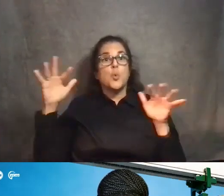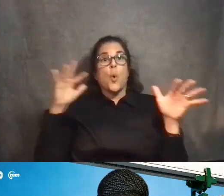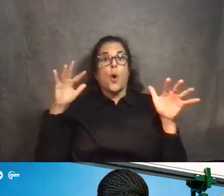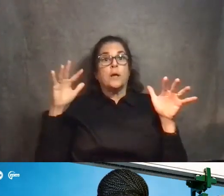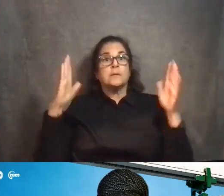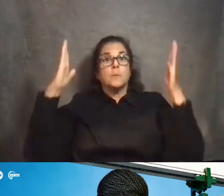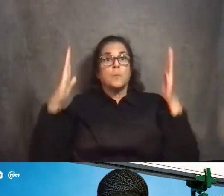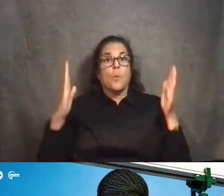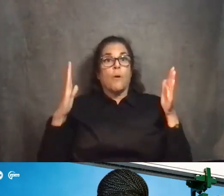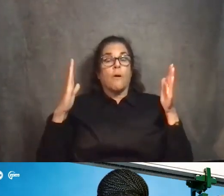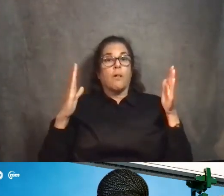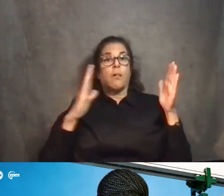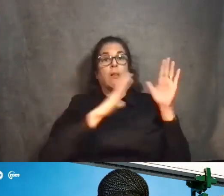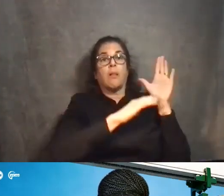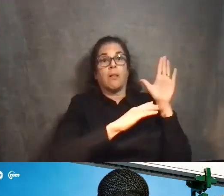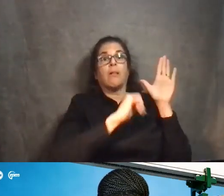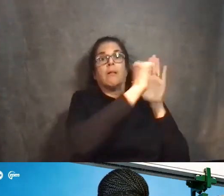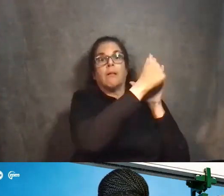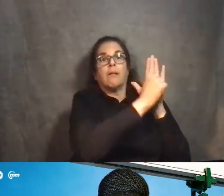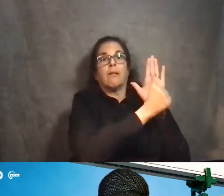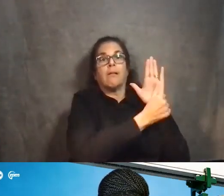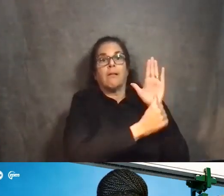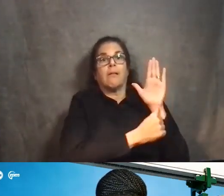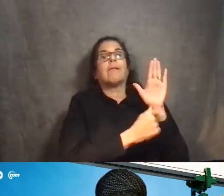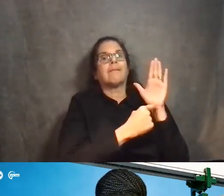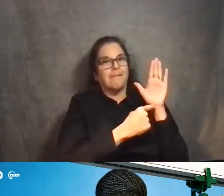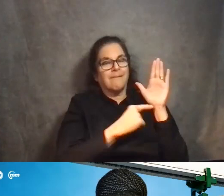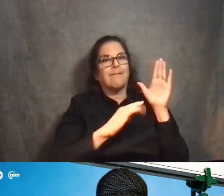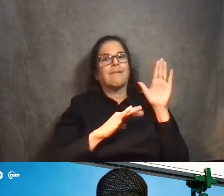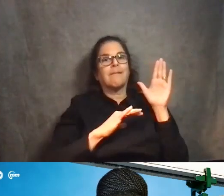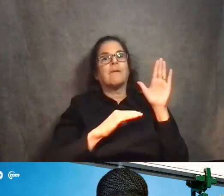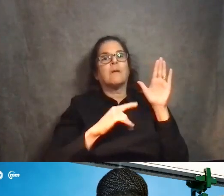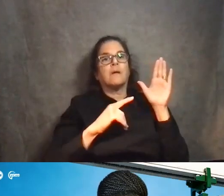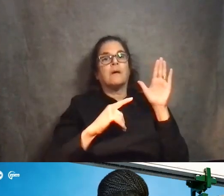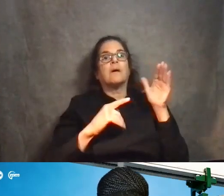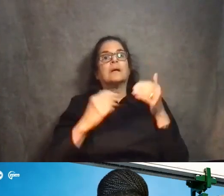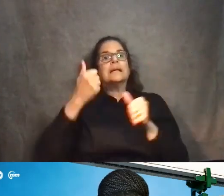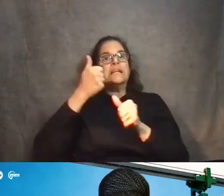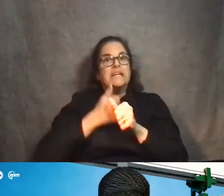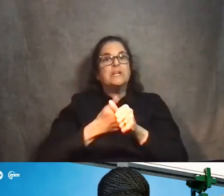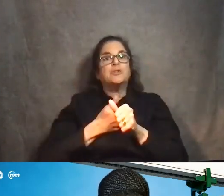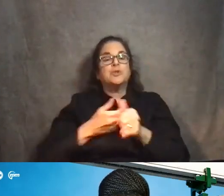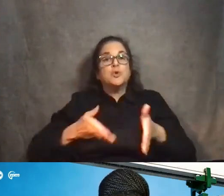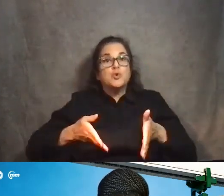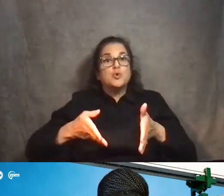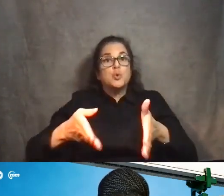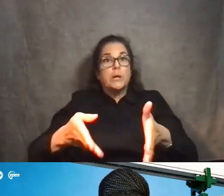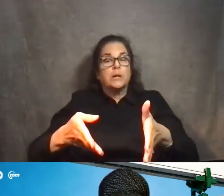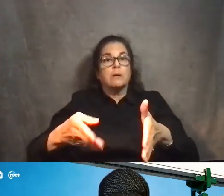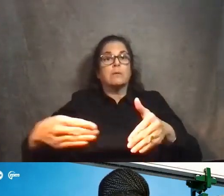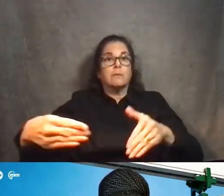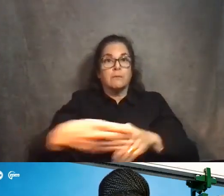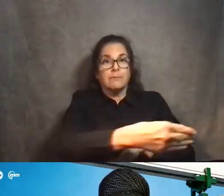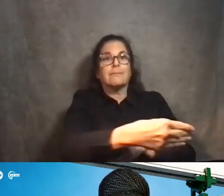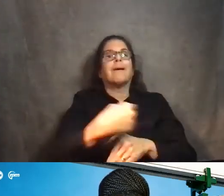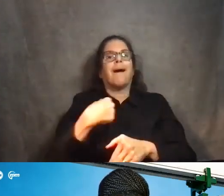intricate pattern on the panels, especially over the cross streets. Each cross street has their own pattern. And then there's